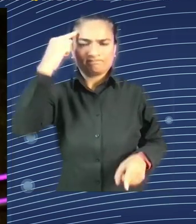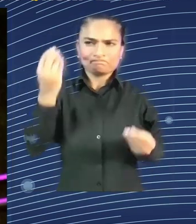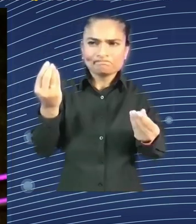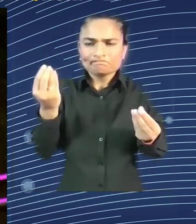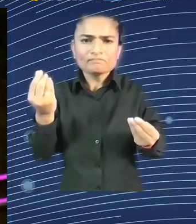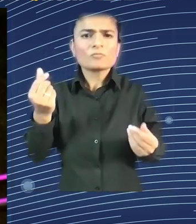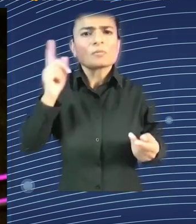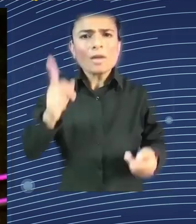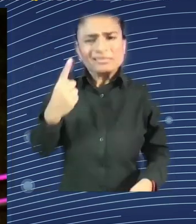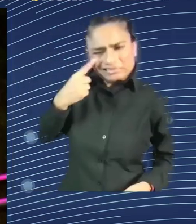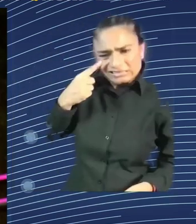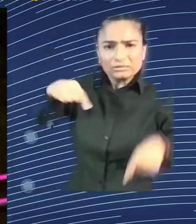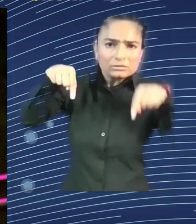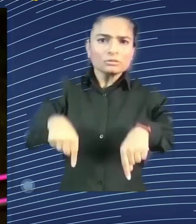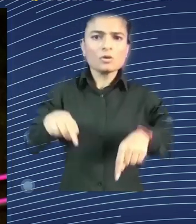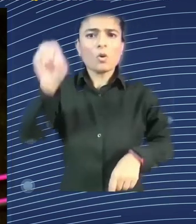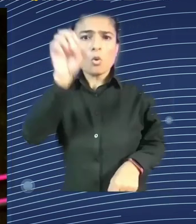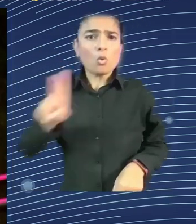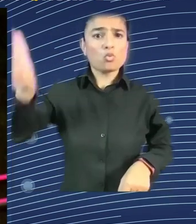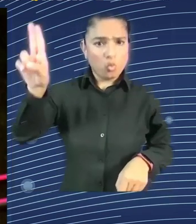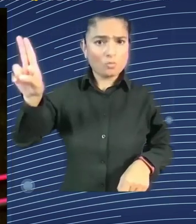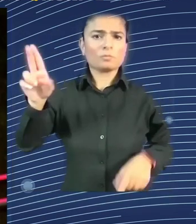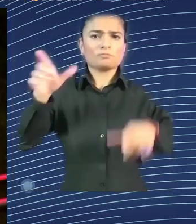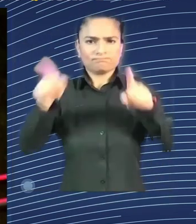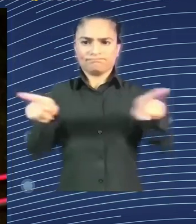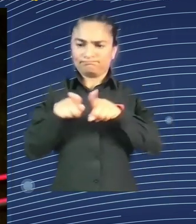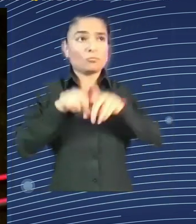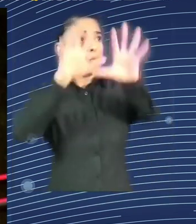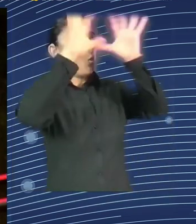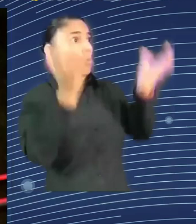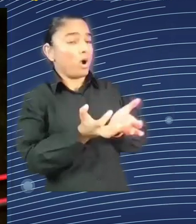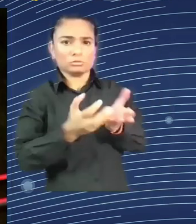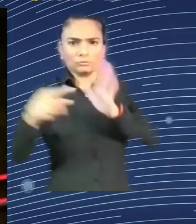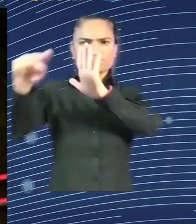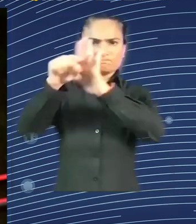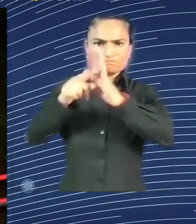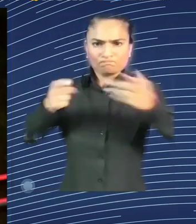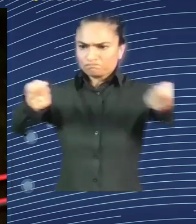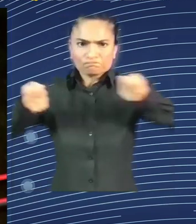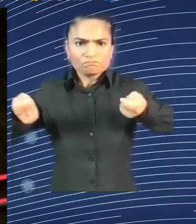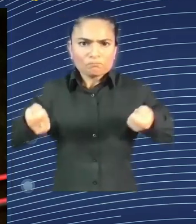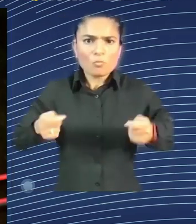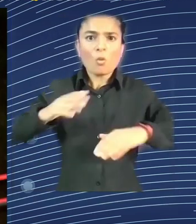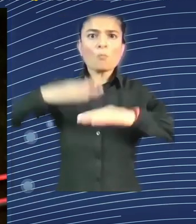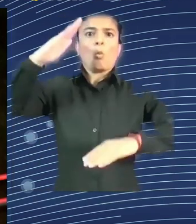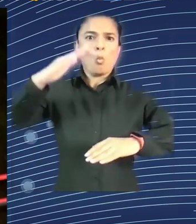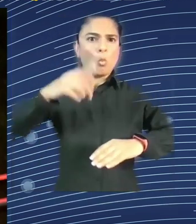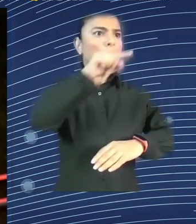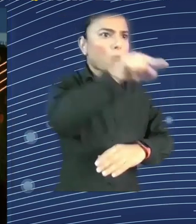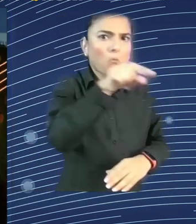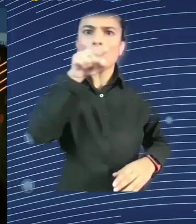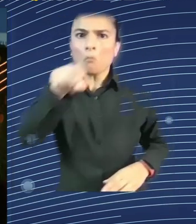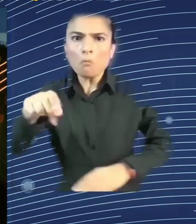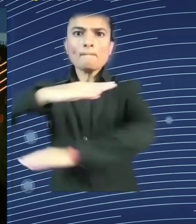are operating globally. They are not just in Europe. These are the on-site platforms, okay, on-location